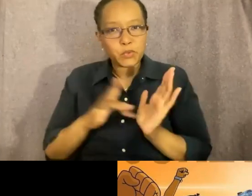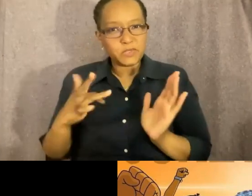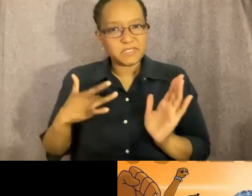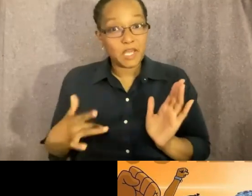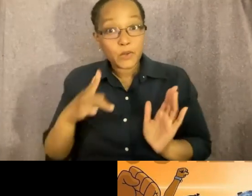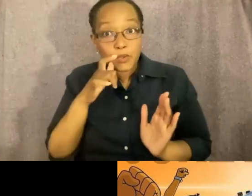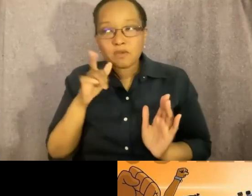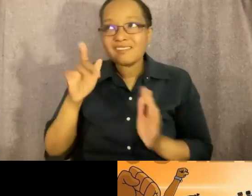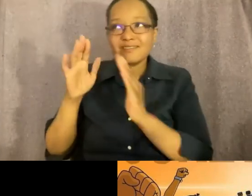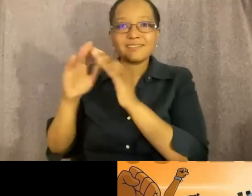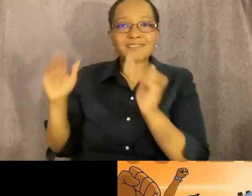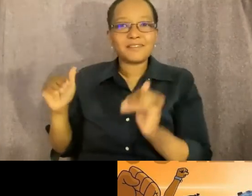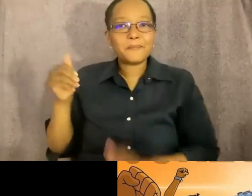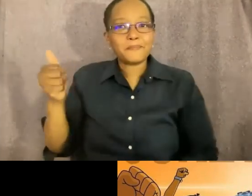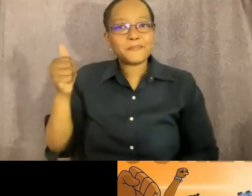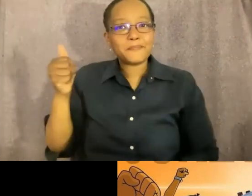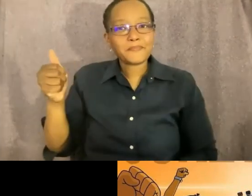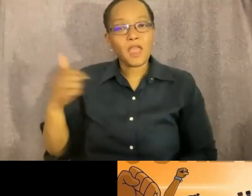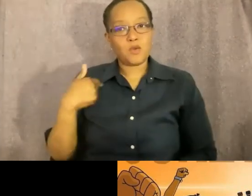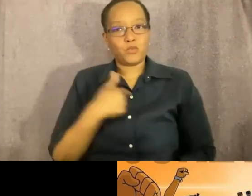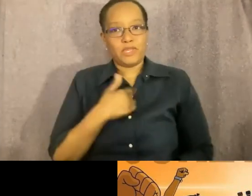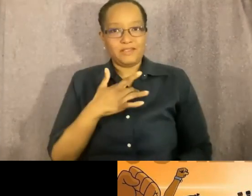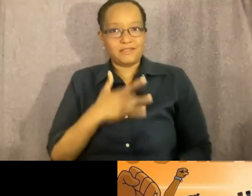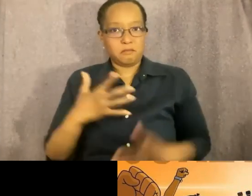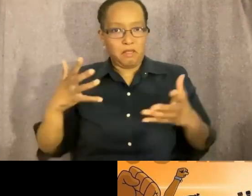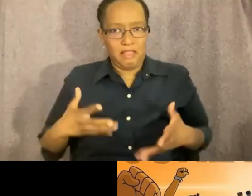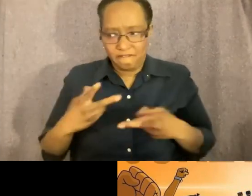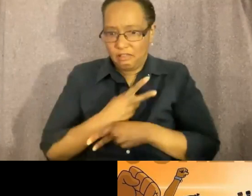and we're left to try to figure it out amongst ourselves.